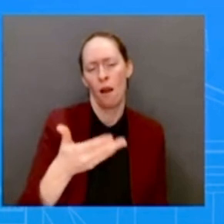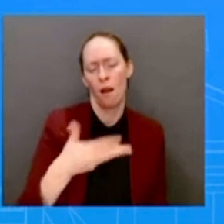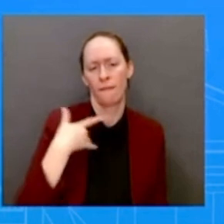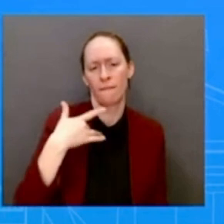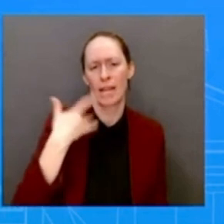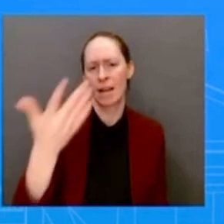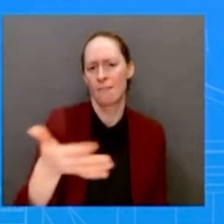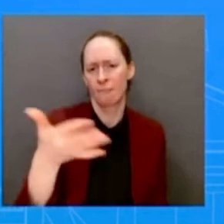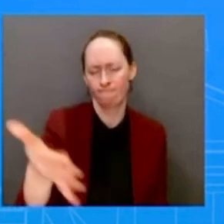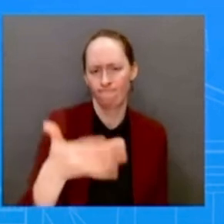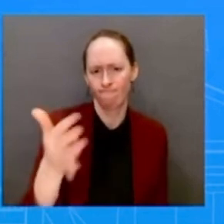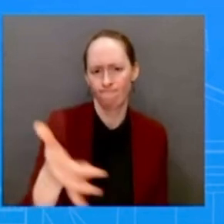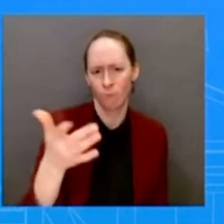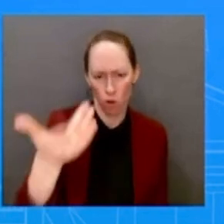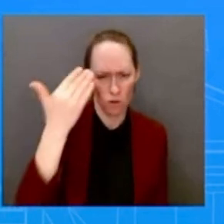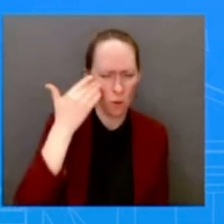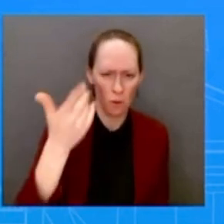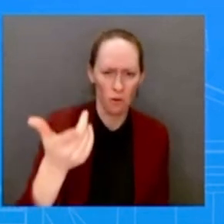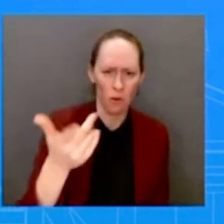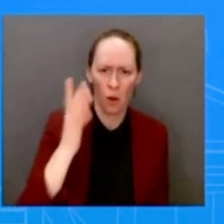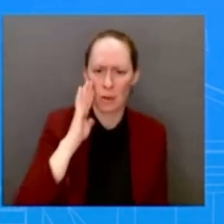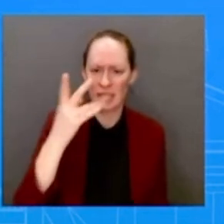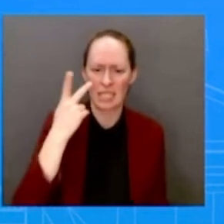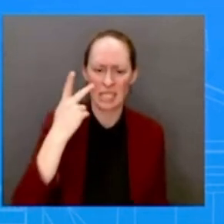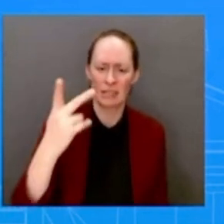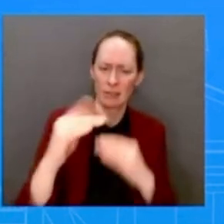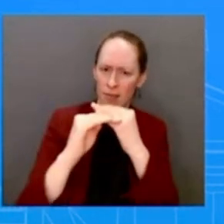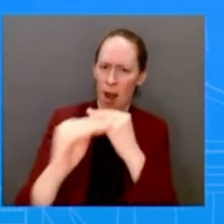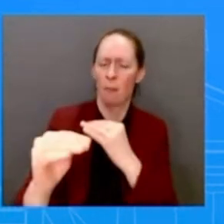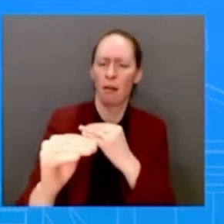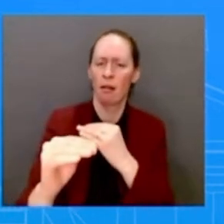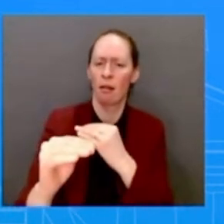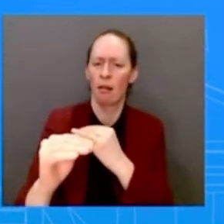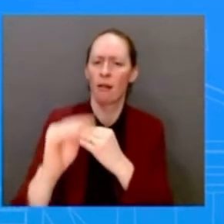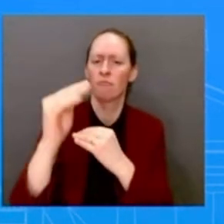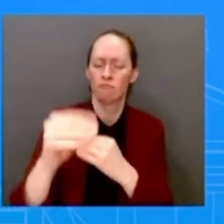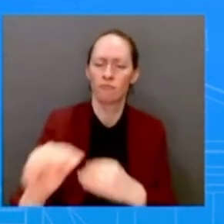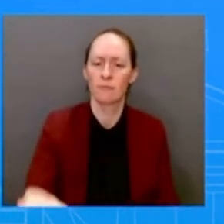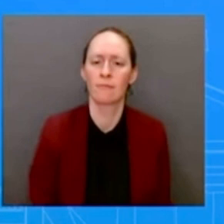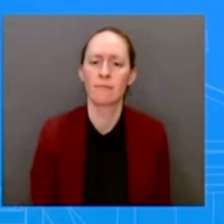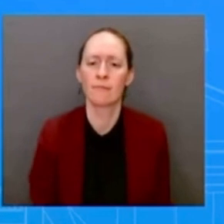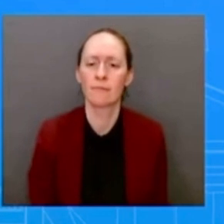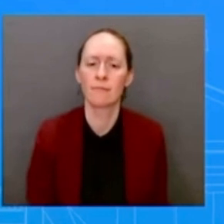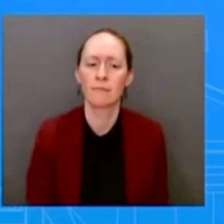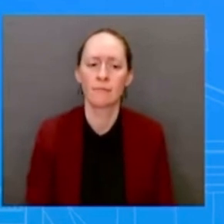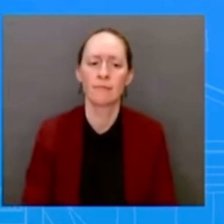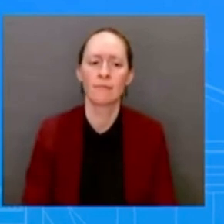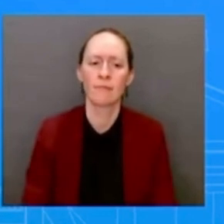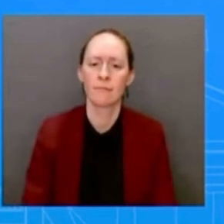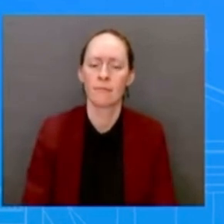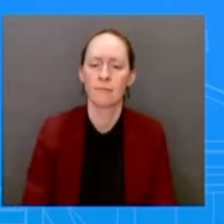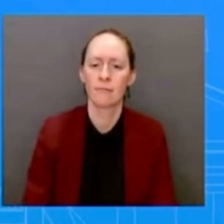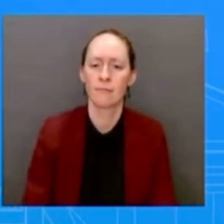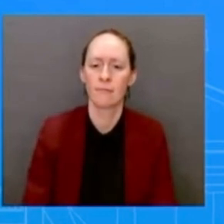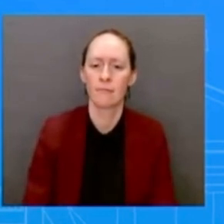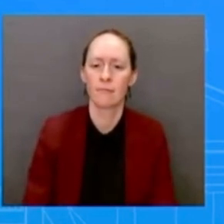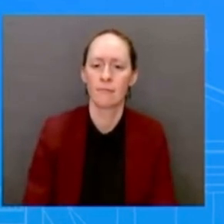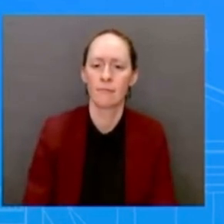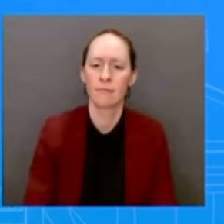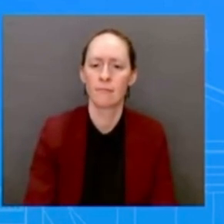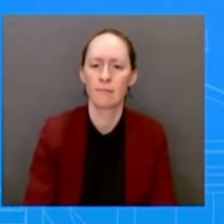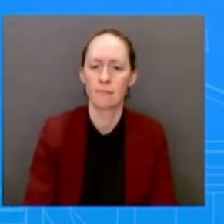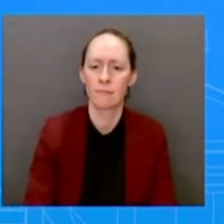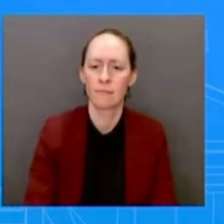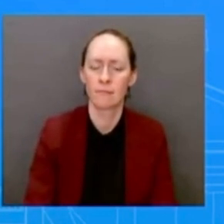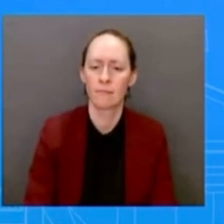steady and stable growth. I just want to go back to the bilateral. Last time Chancellor Schultz was here